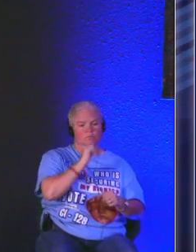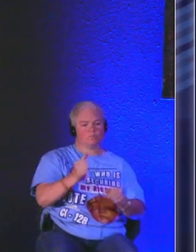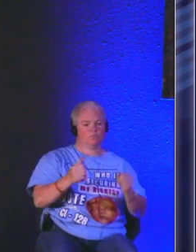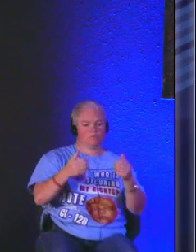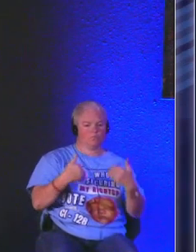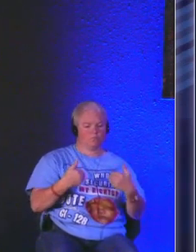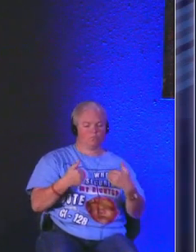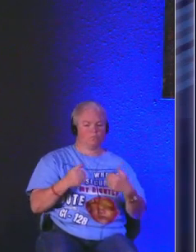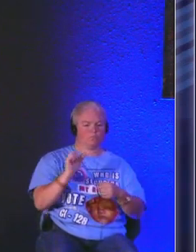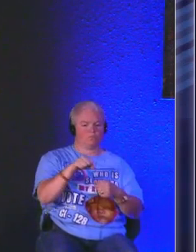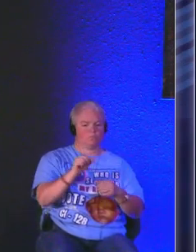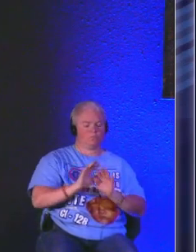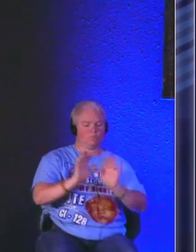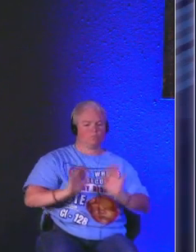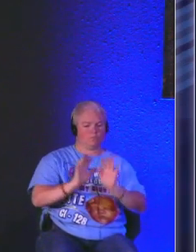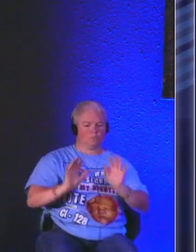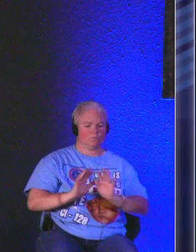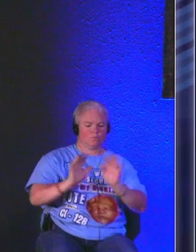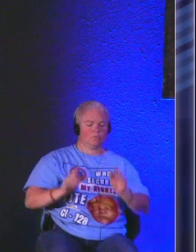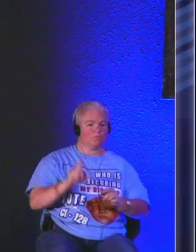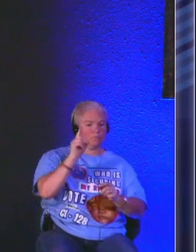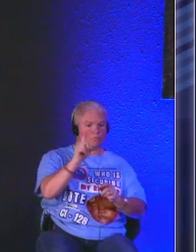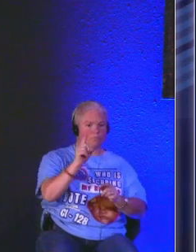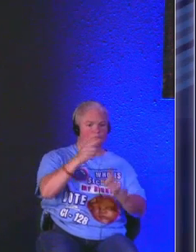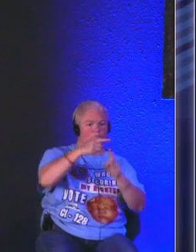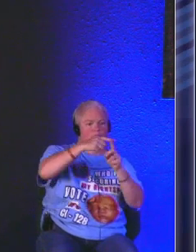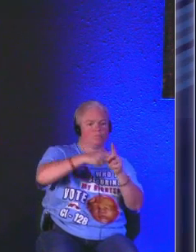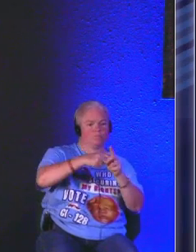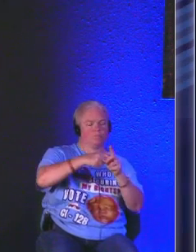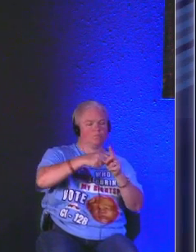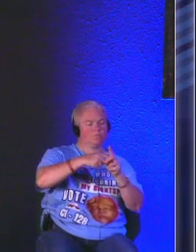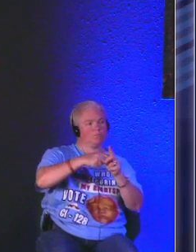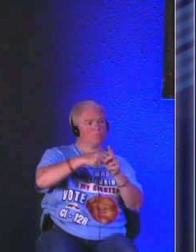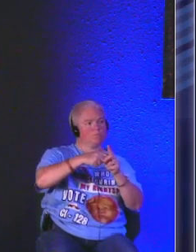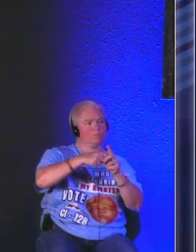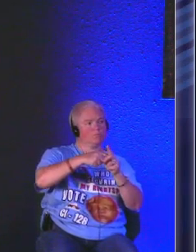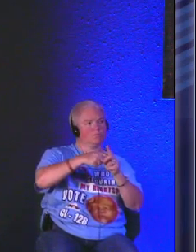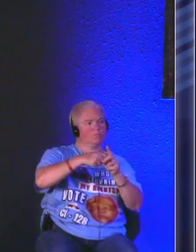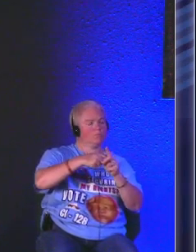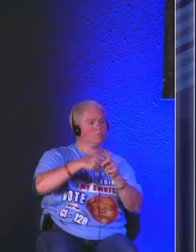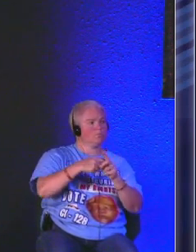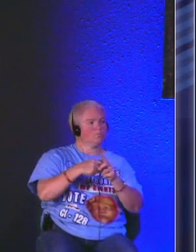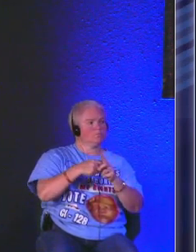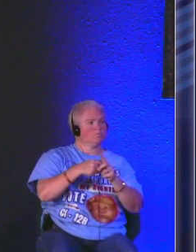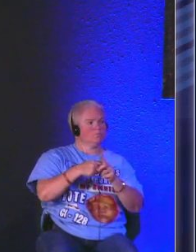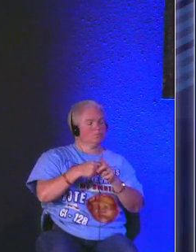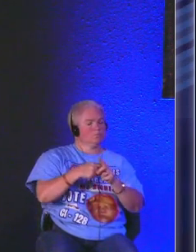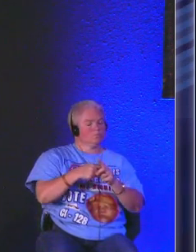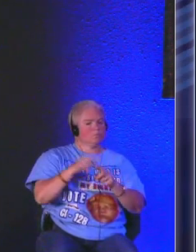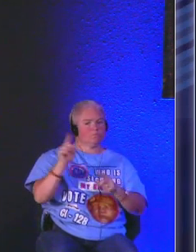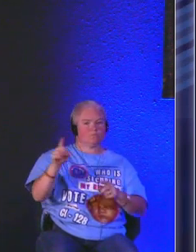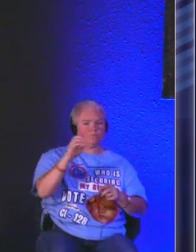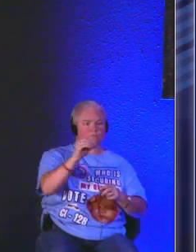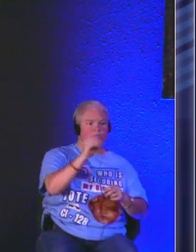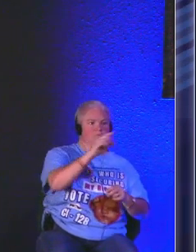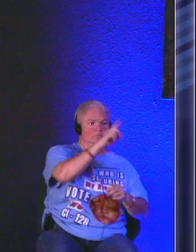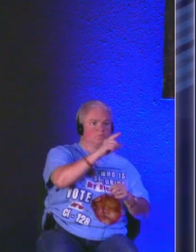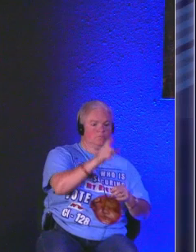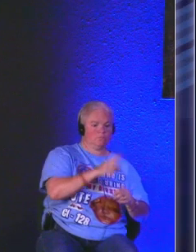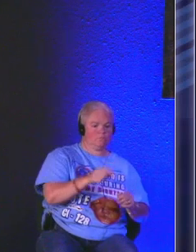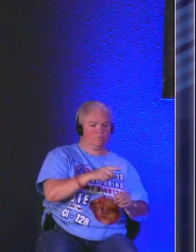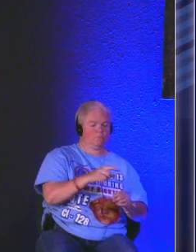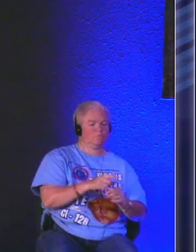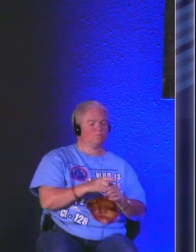don't have to be here every sunday by any means you gotta be here like once a month to do that and there's absolutely 100%